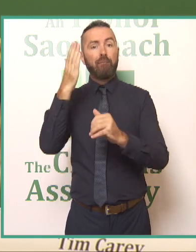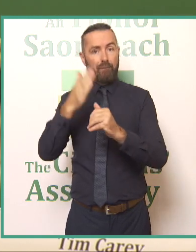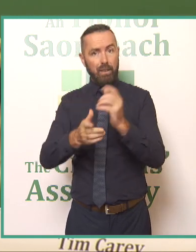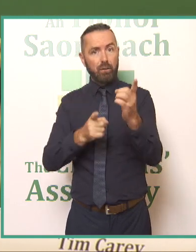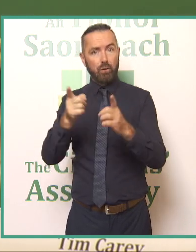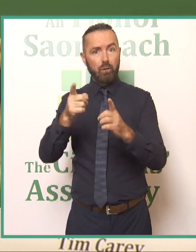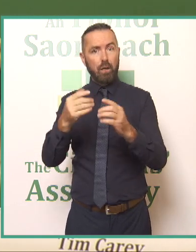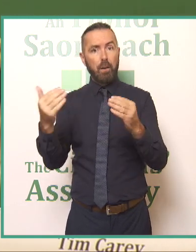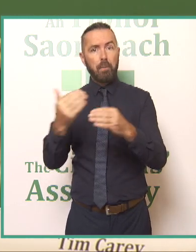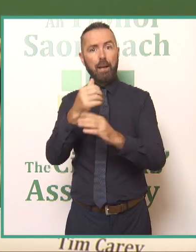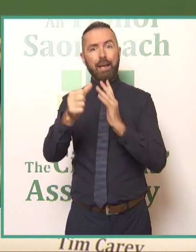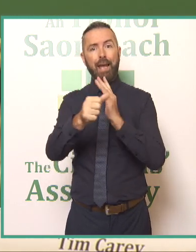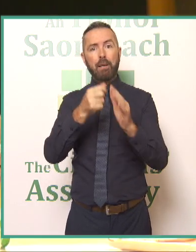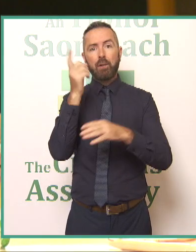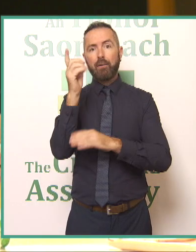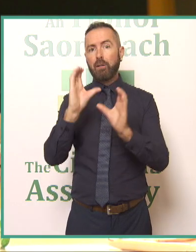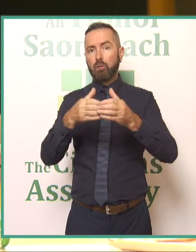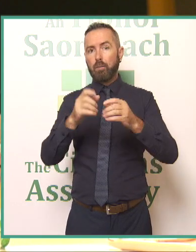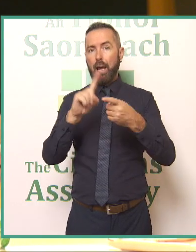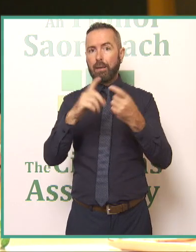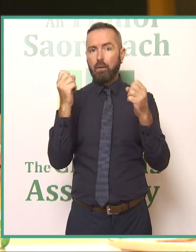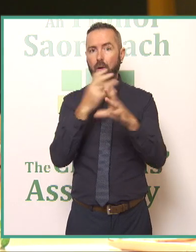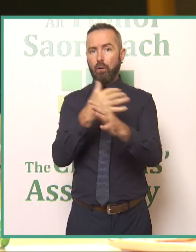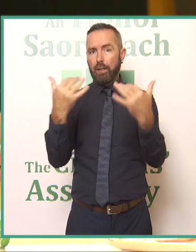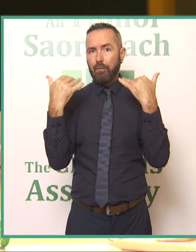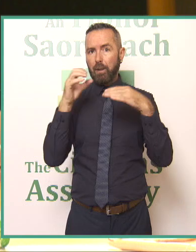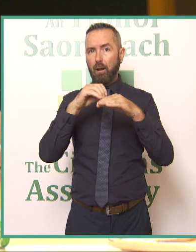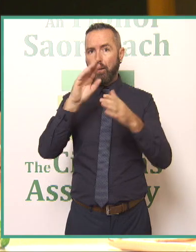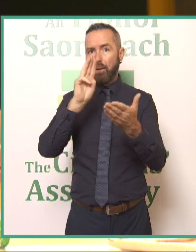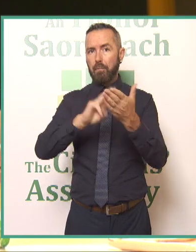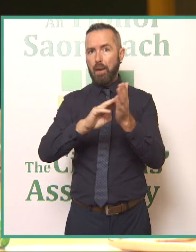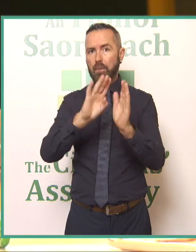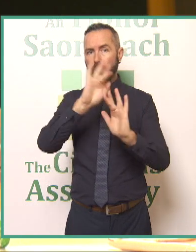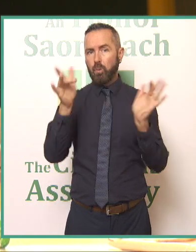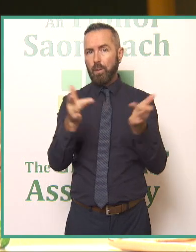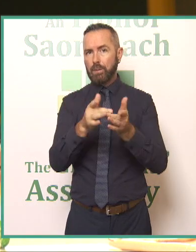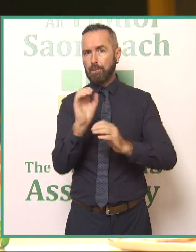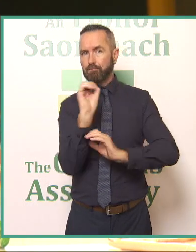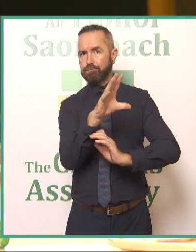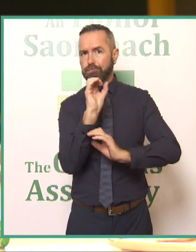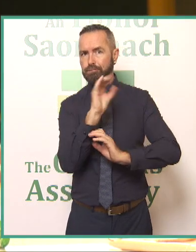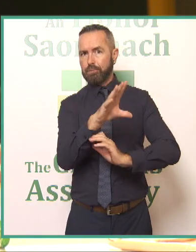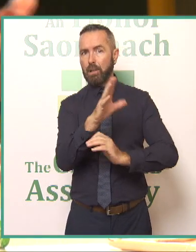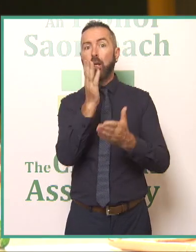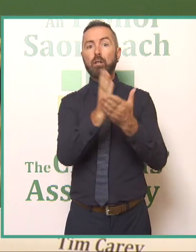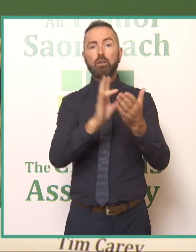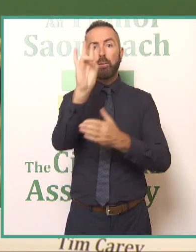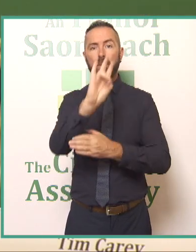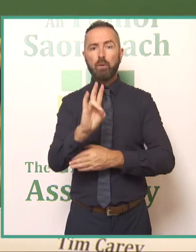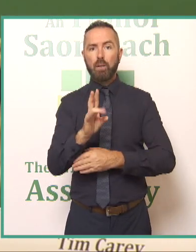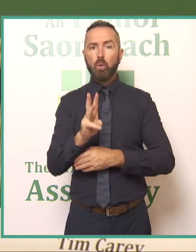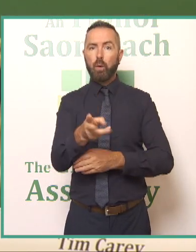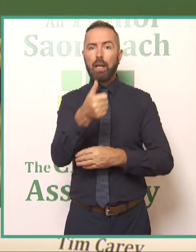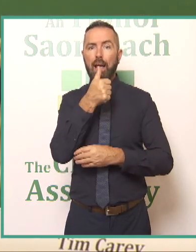group and that's shared on the members website now so some of those questions we have left to be asked or answered